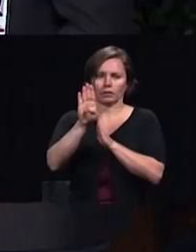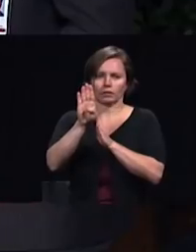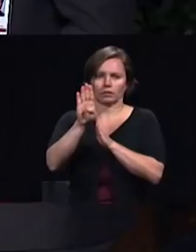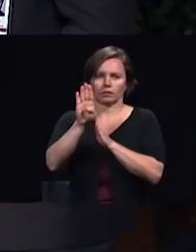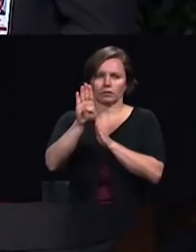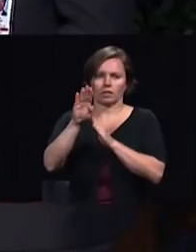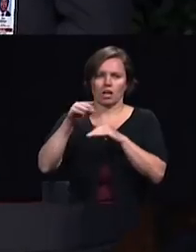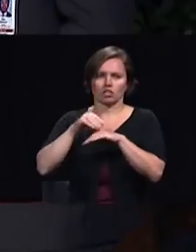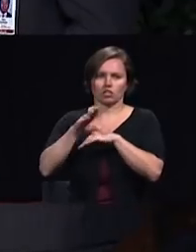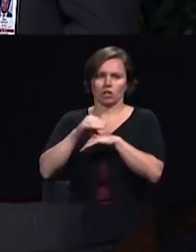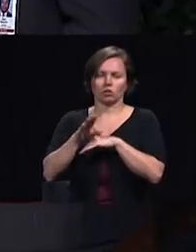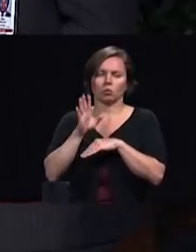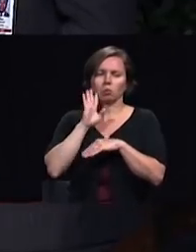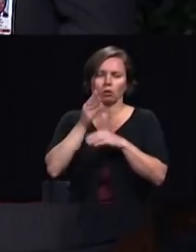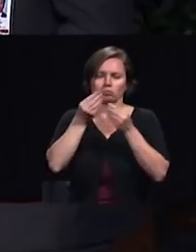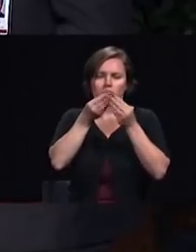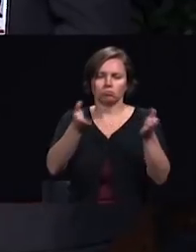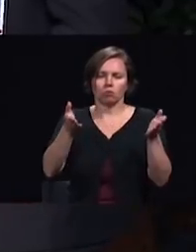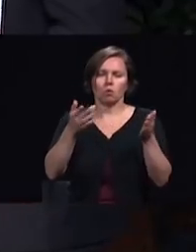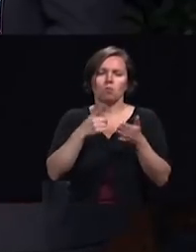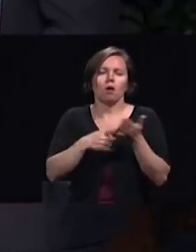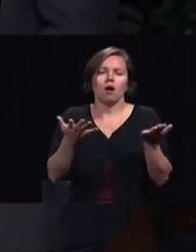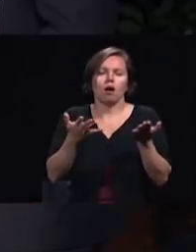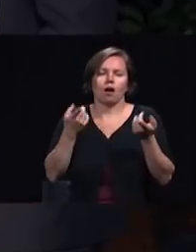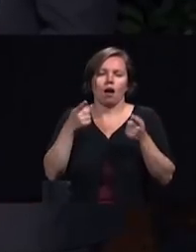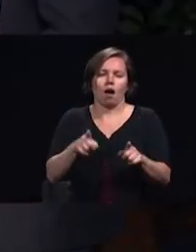tell us about what's happening in Hanoi Vietnam